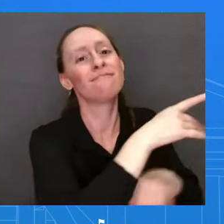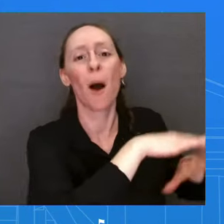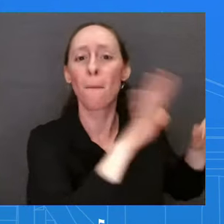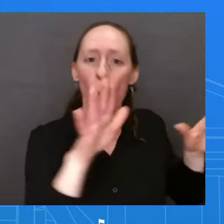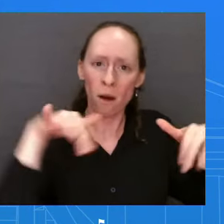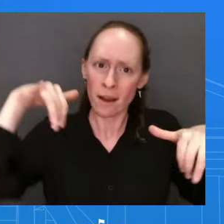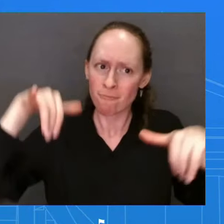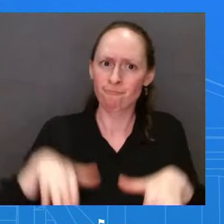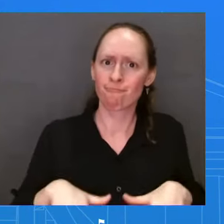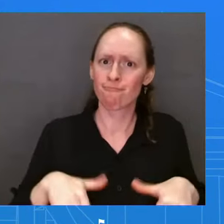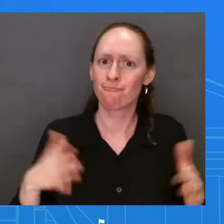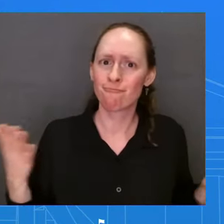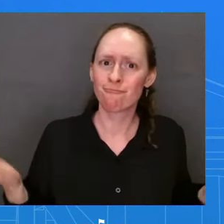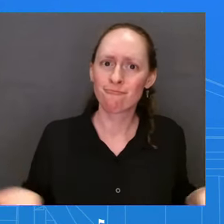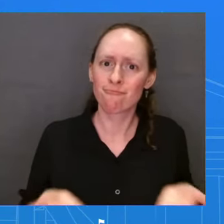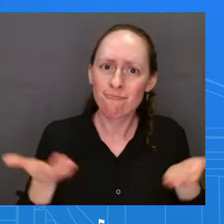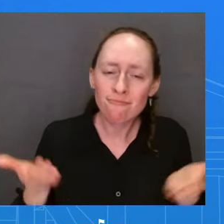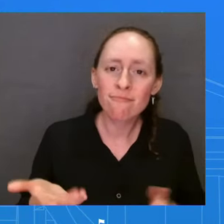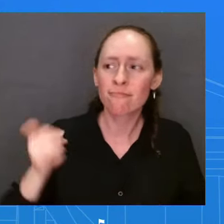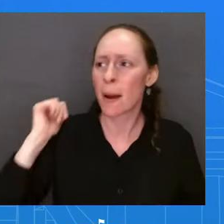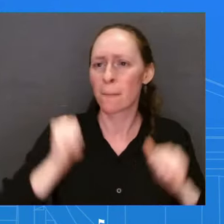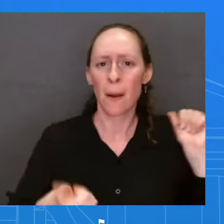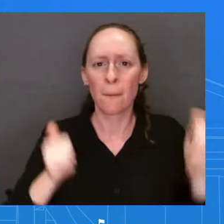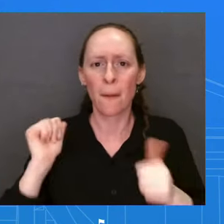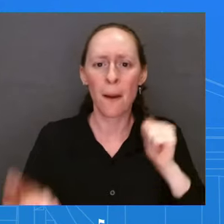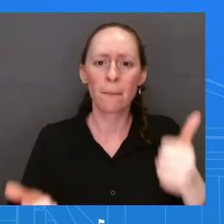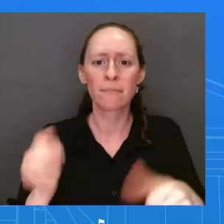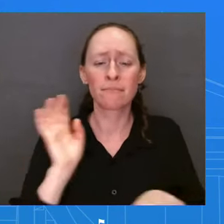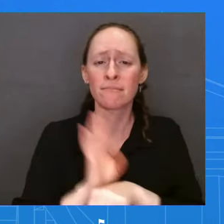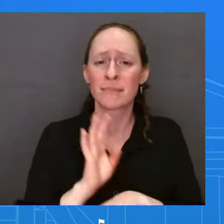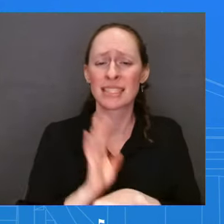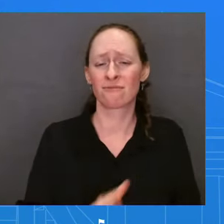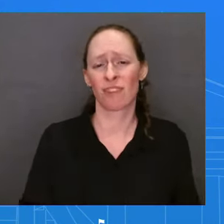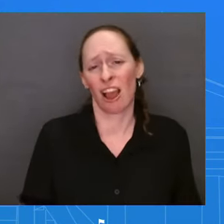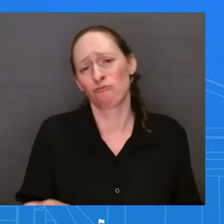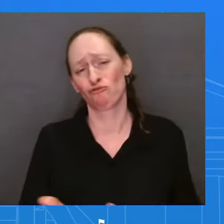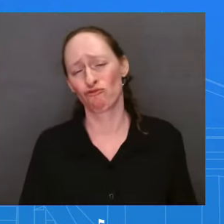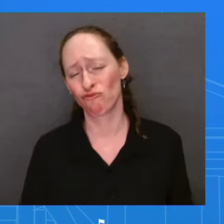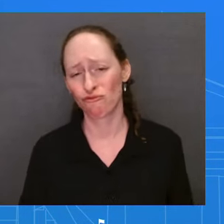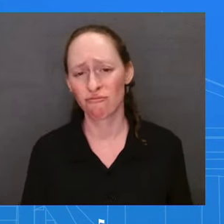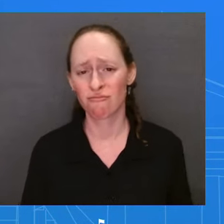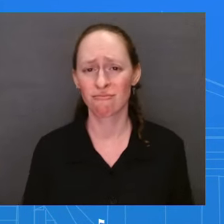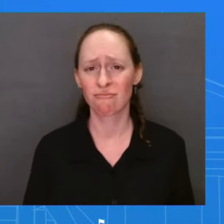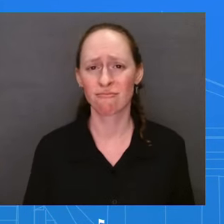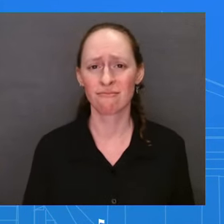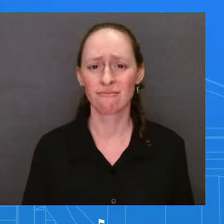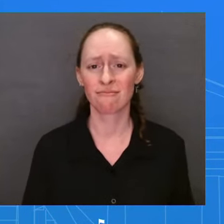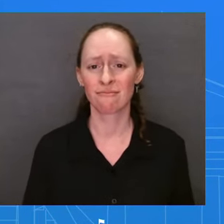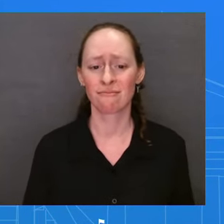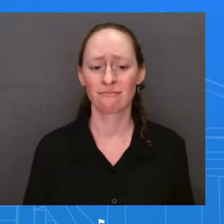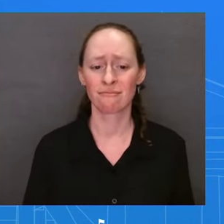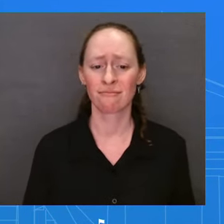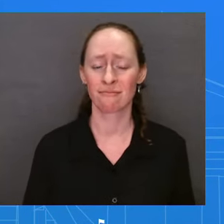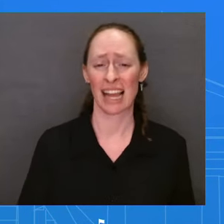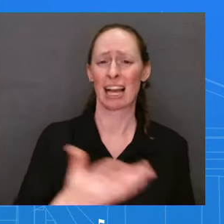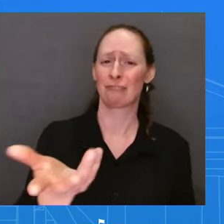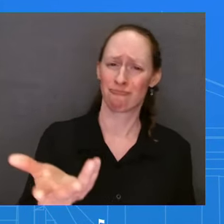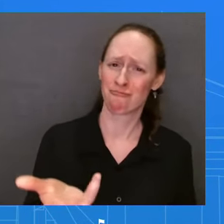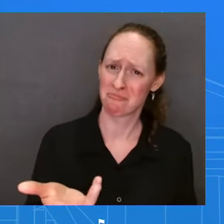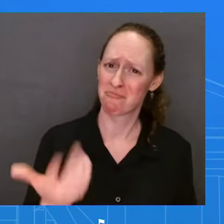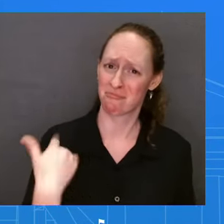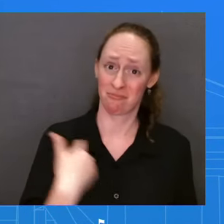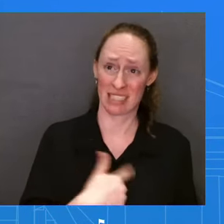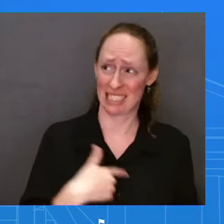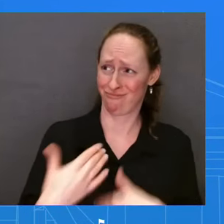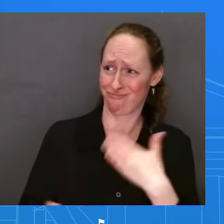so, certainly, we believe that, broadly, we are on the right track here, that Bidenomics is